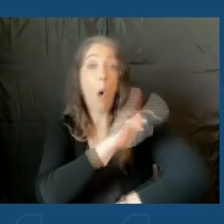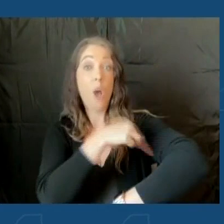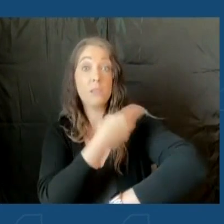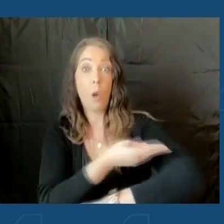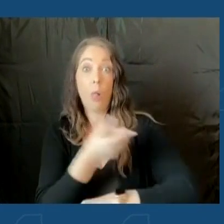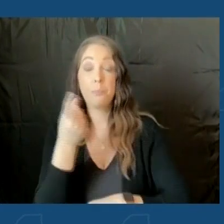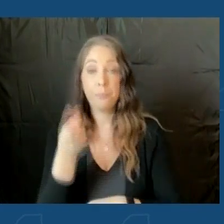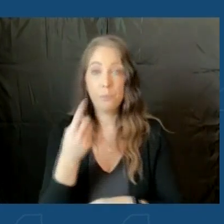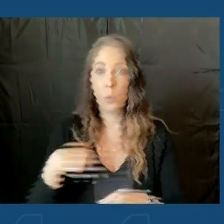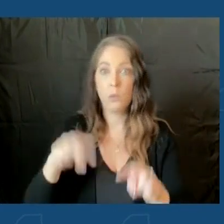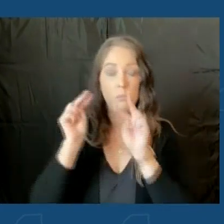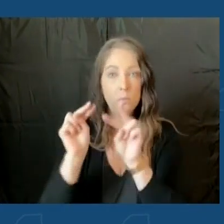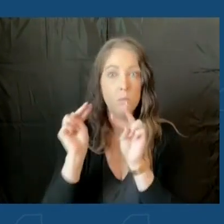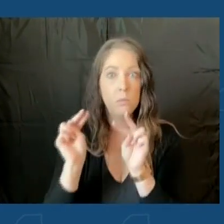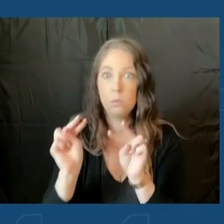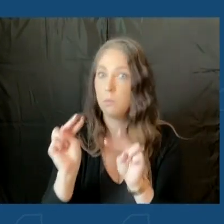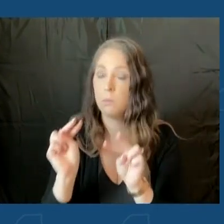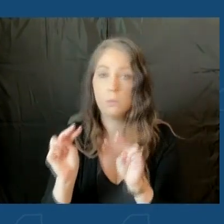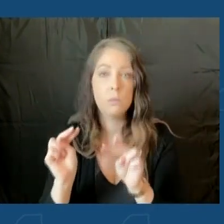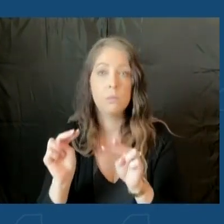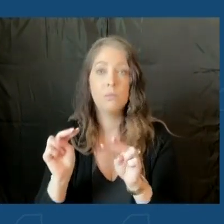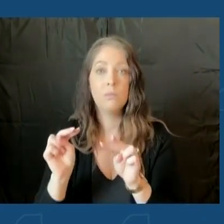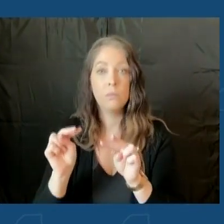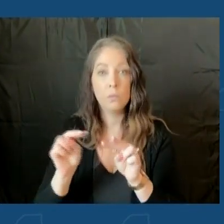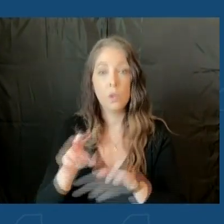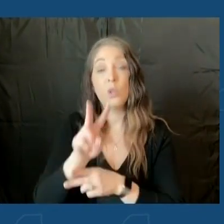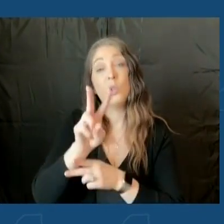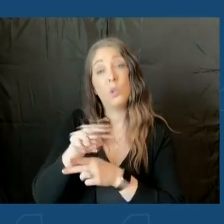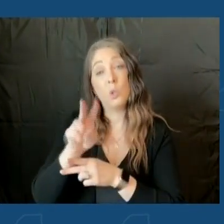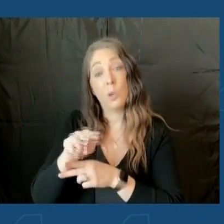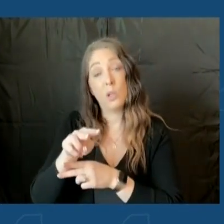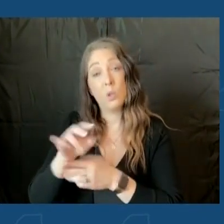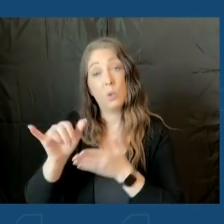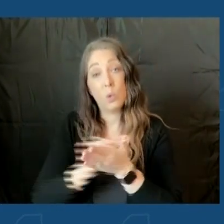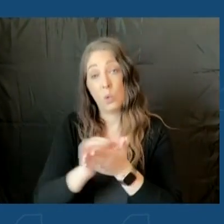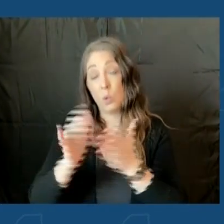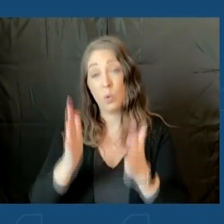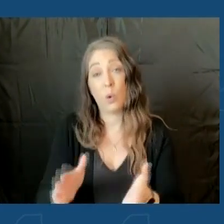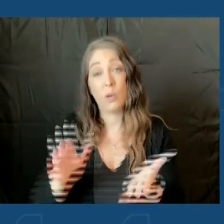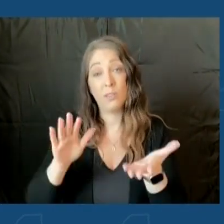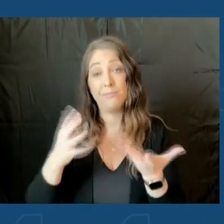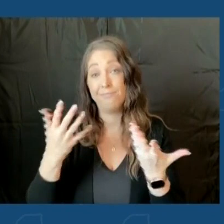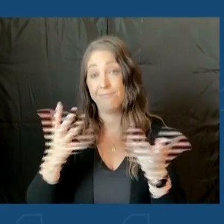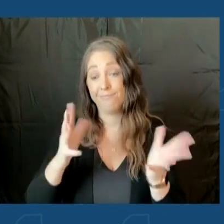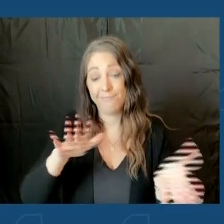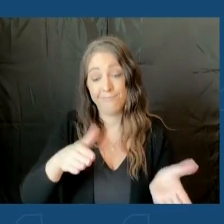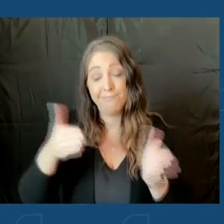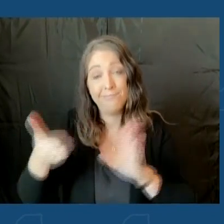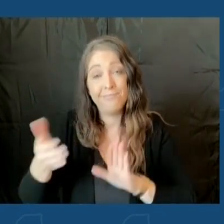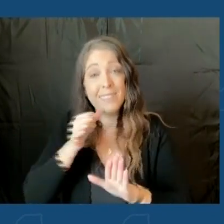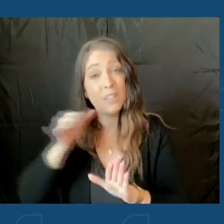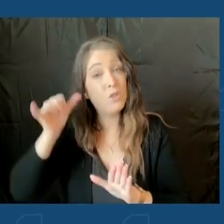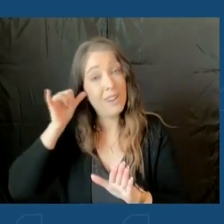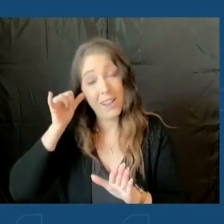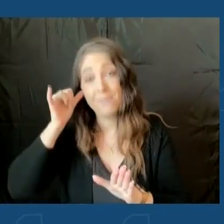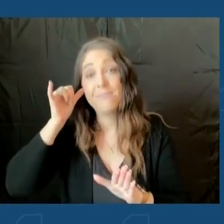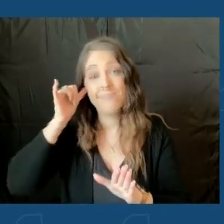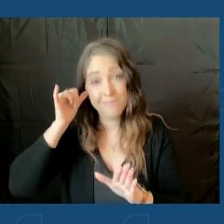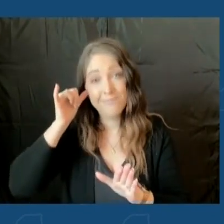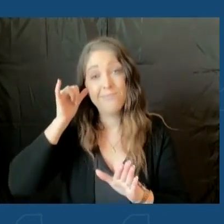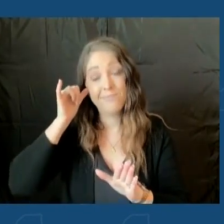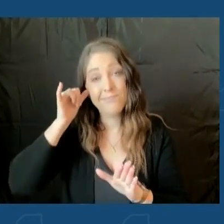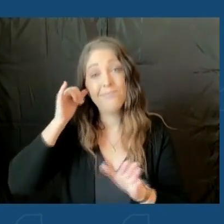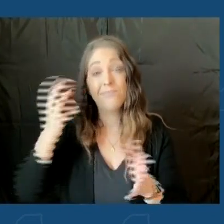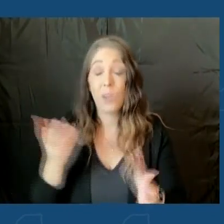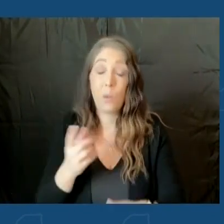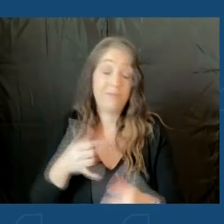Hawk. We lost 22 New Yorkers yesterday, individuals who succumbed to this illness. So it